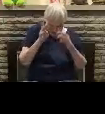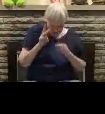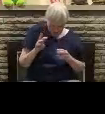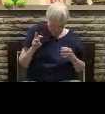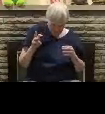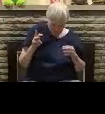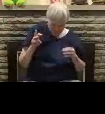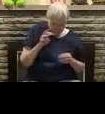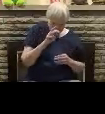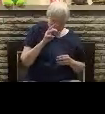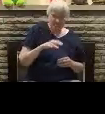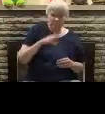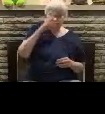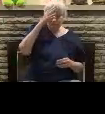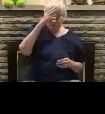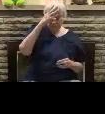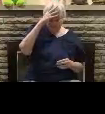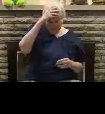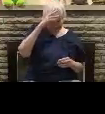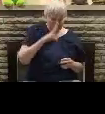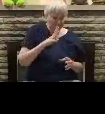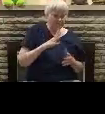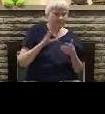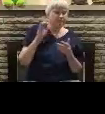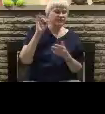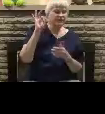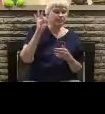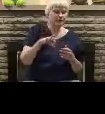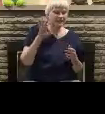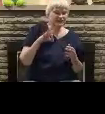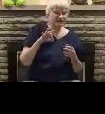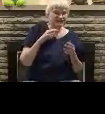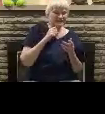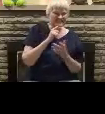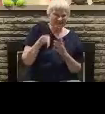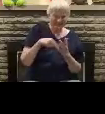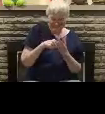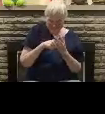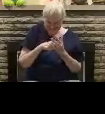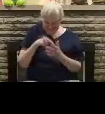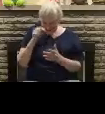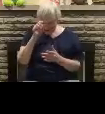women, the men that are preaching this stuff, you can look at Balaam.